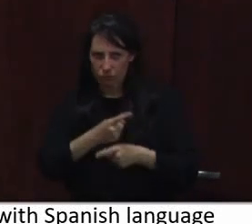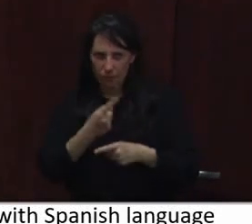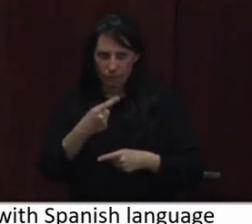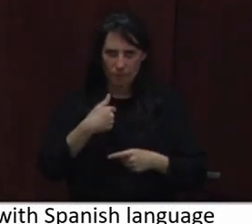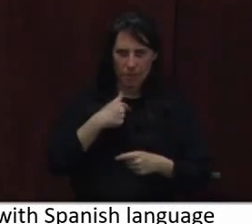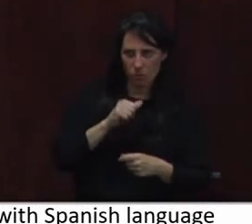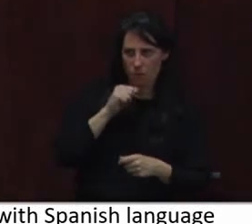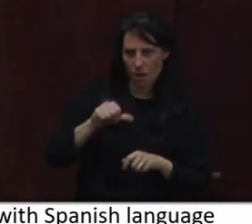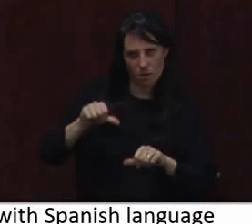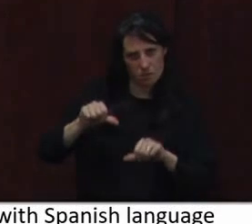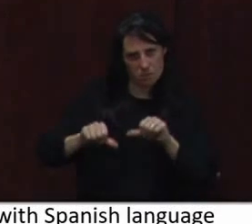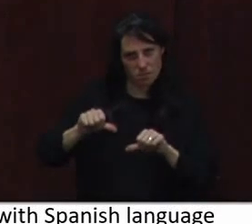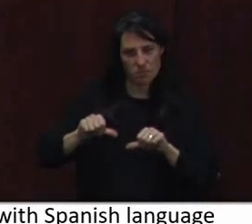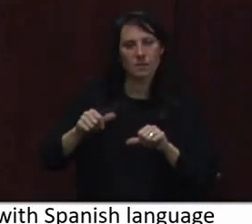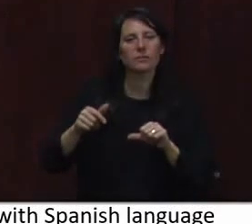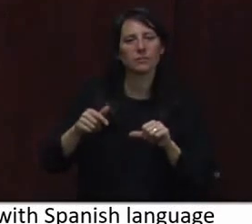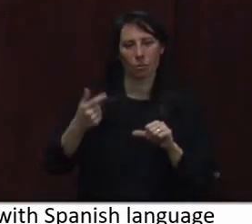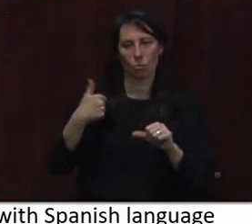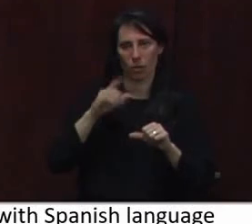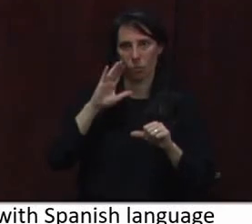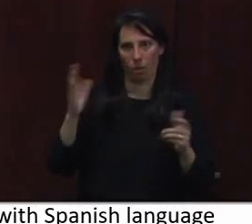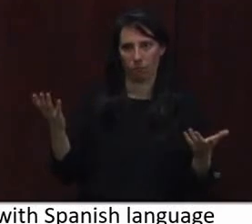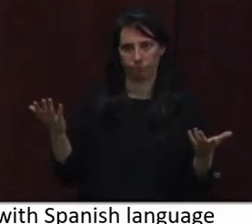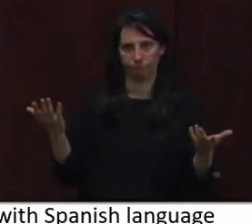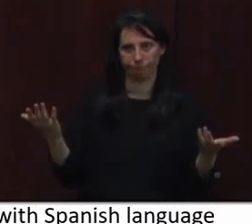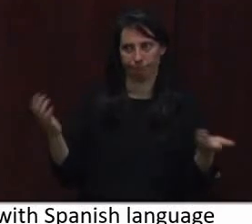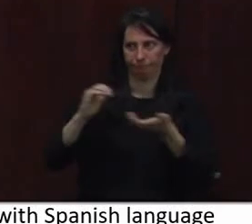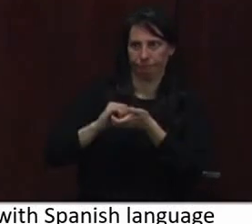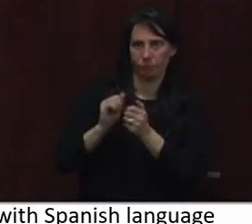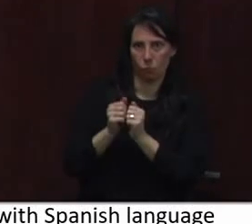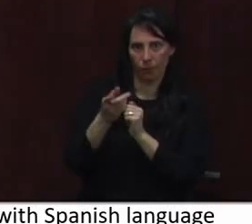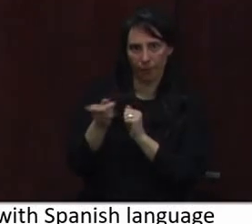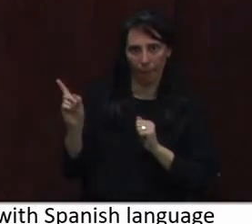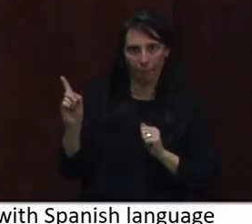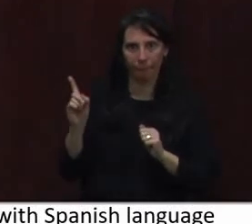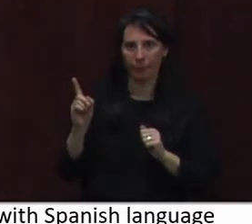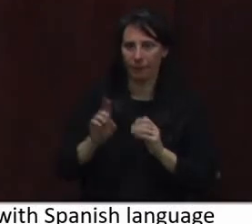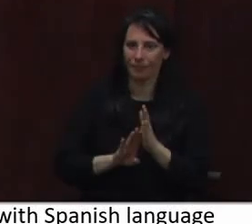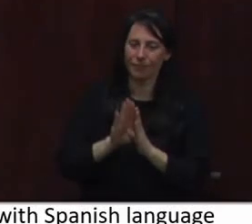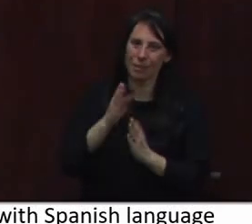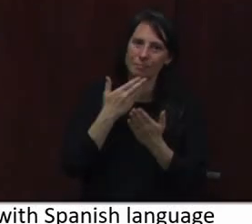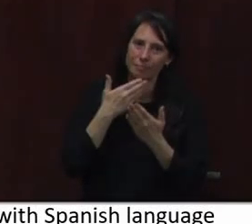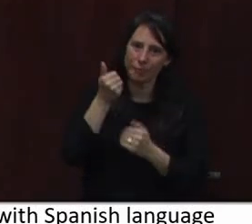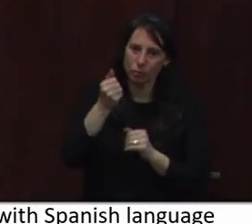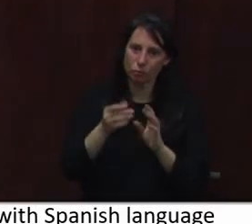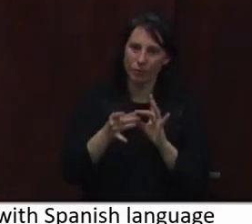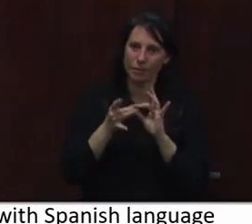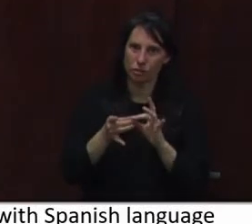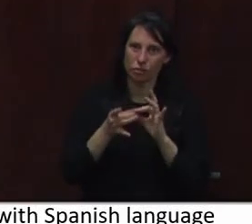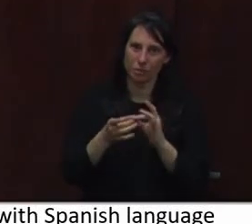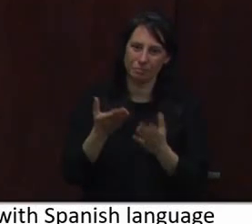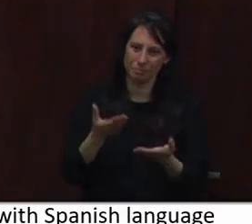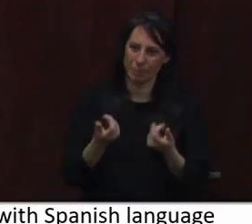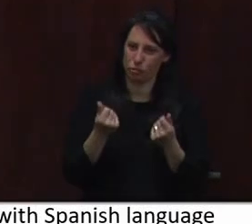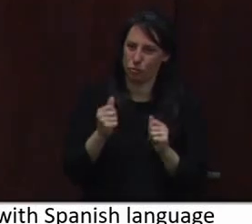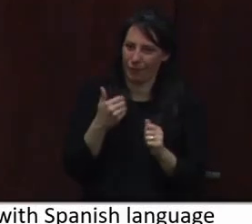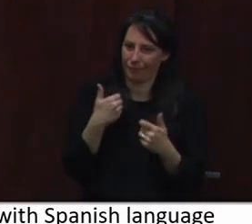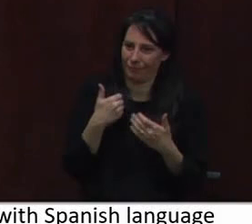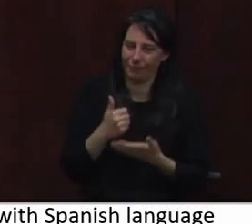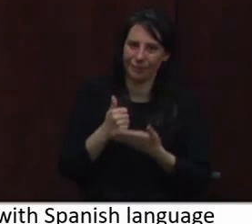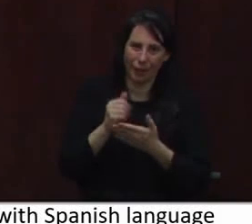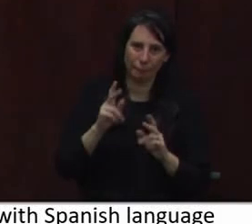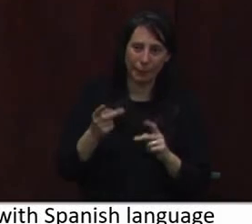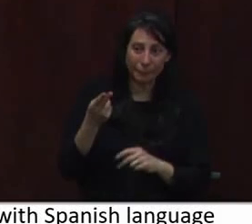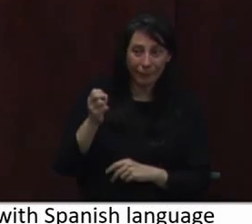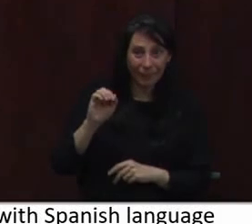to bridge any of that healing that needs to happen and hopefully to move forward in many